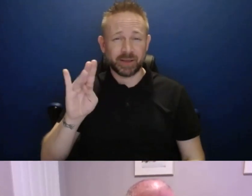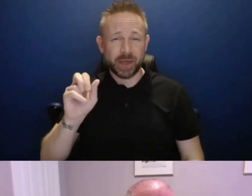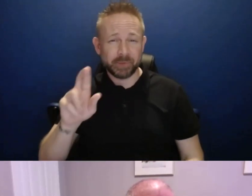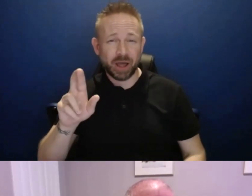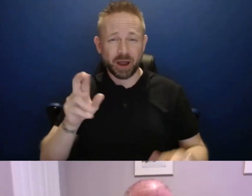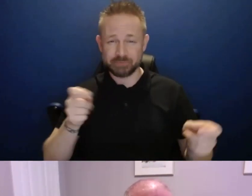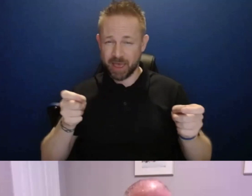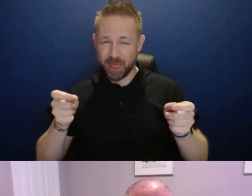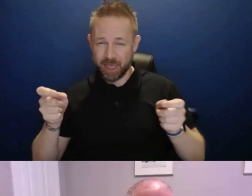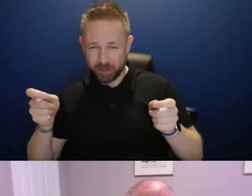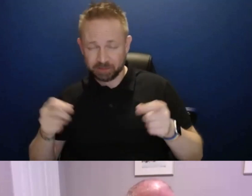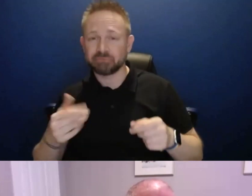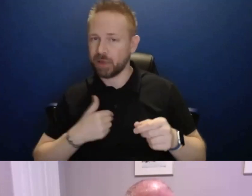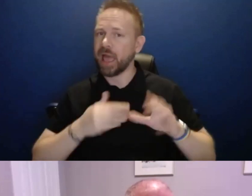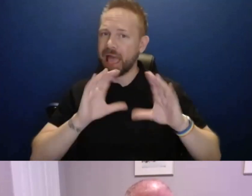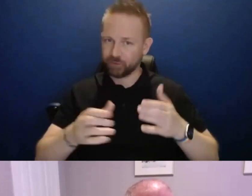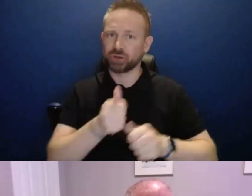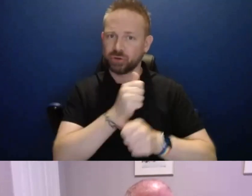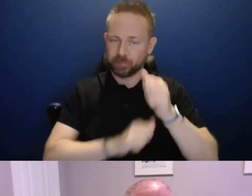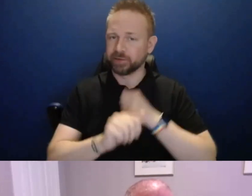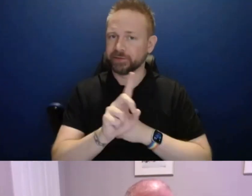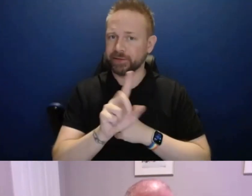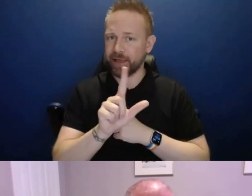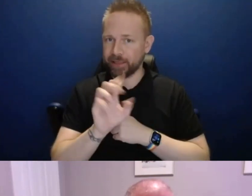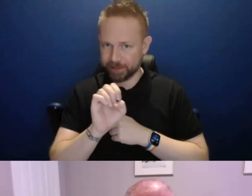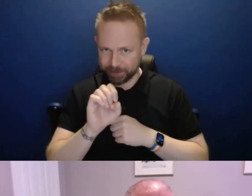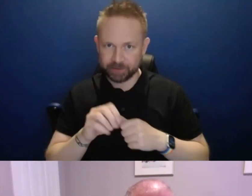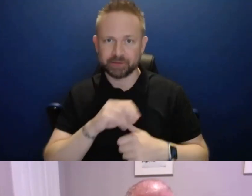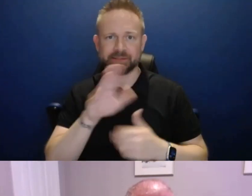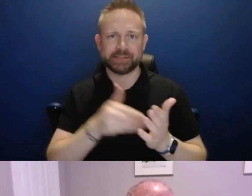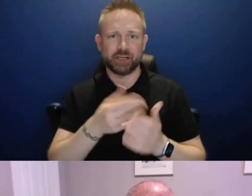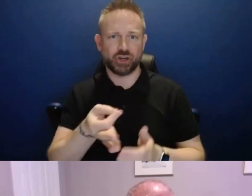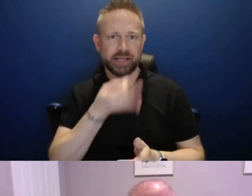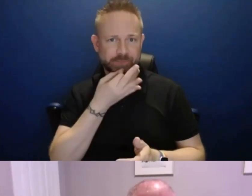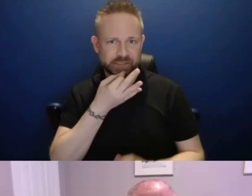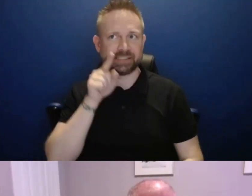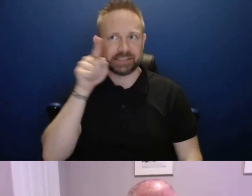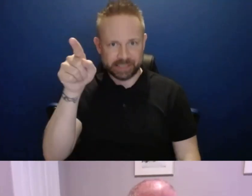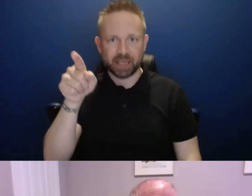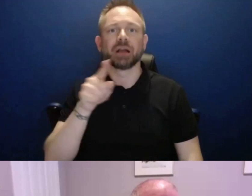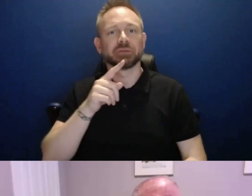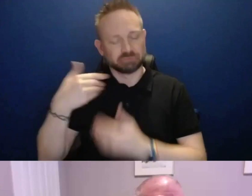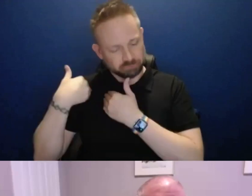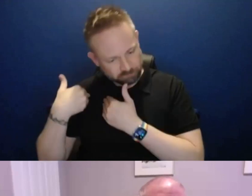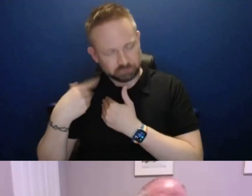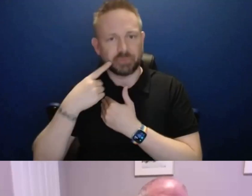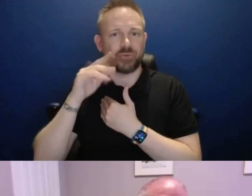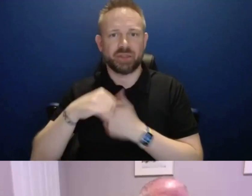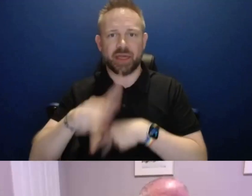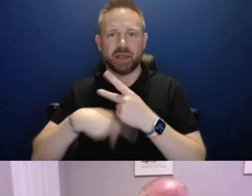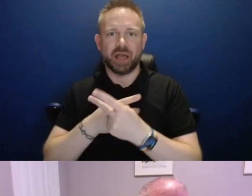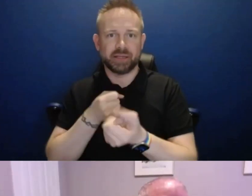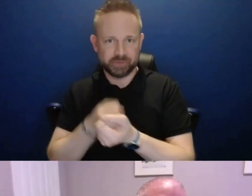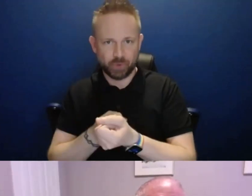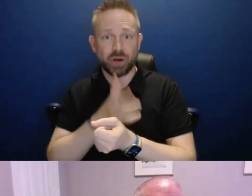is a group in in the daily center of expertise that does that kind of support and will build out further